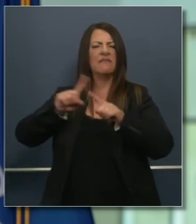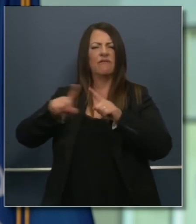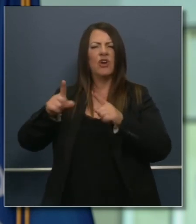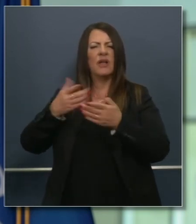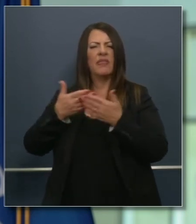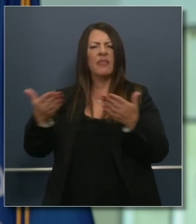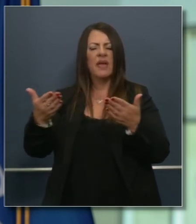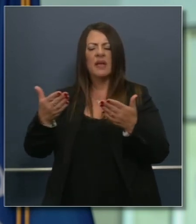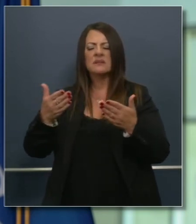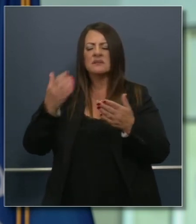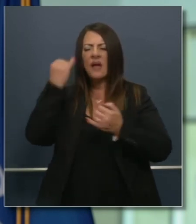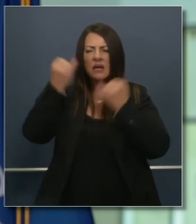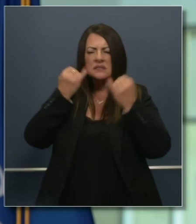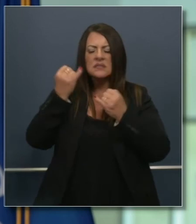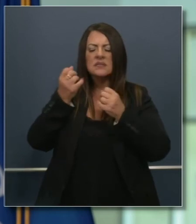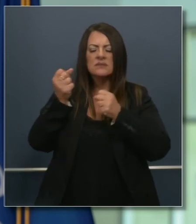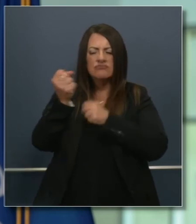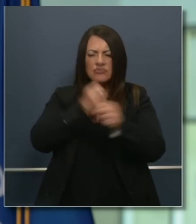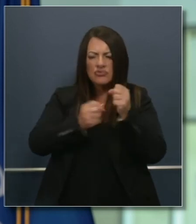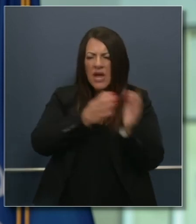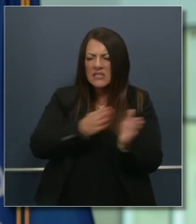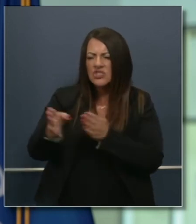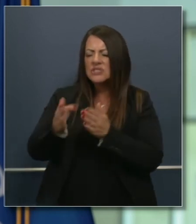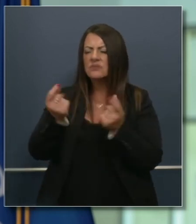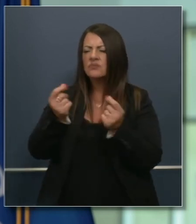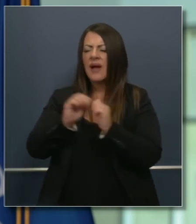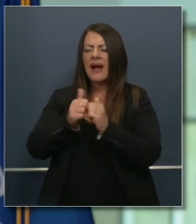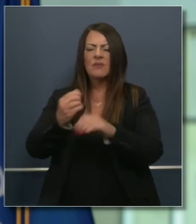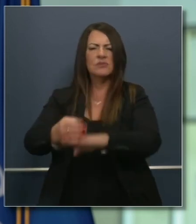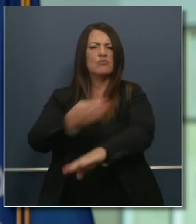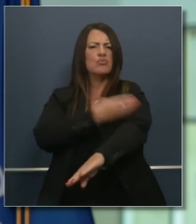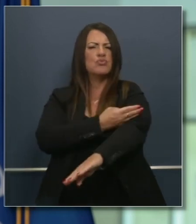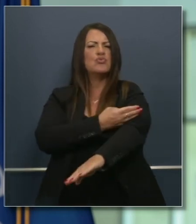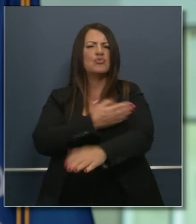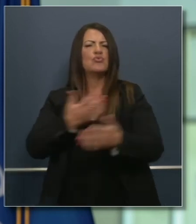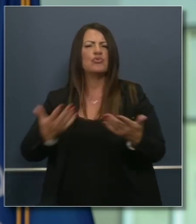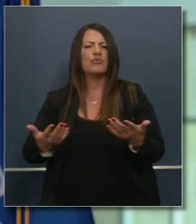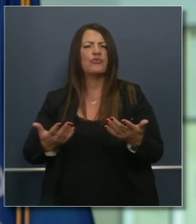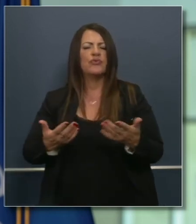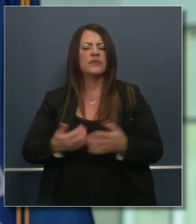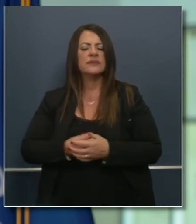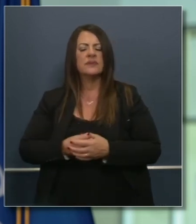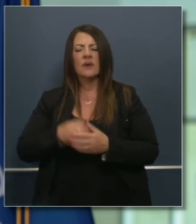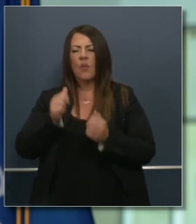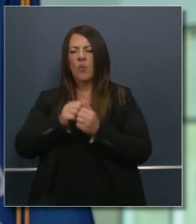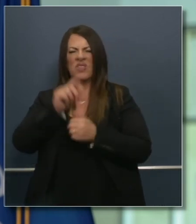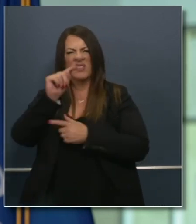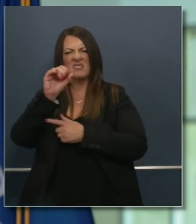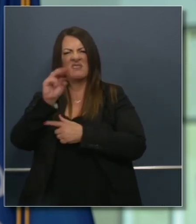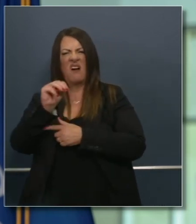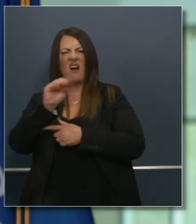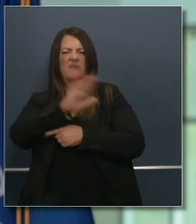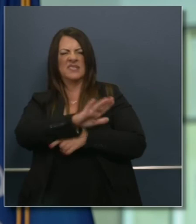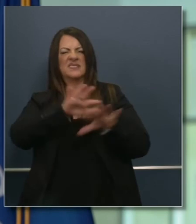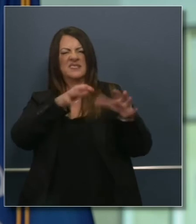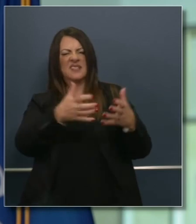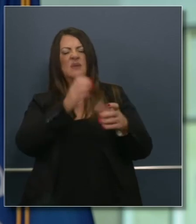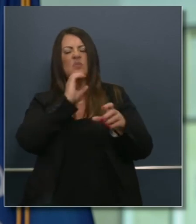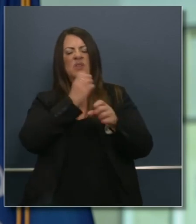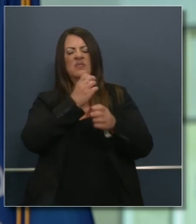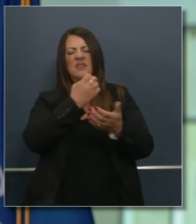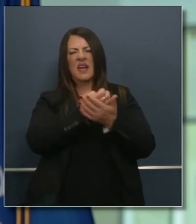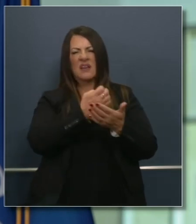strategies to improve and expand our efforts that Tom and his team have been working on for many, many months. So